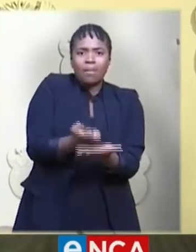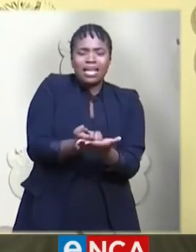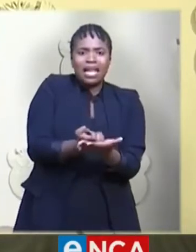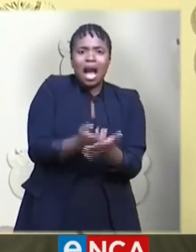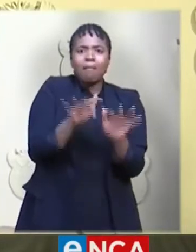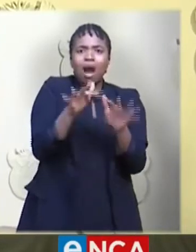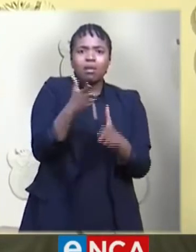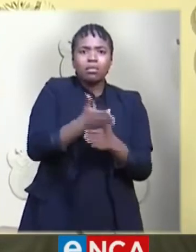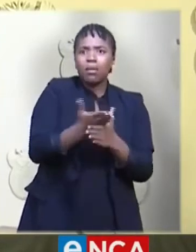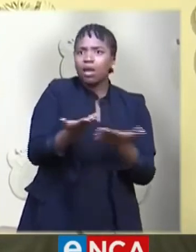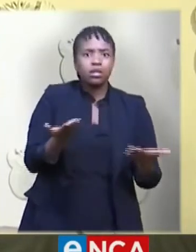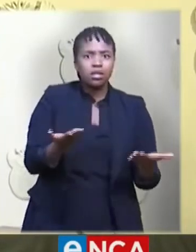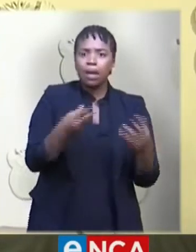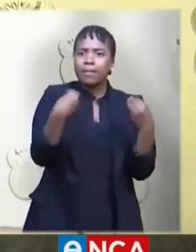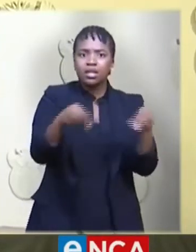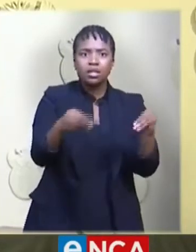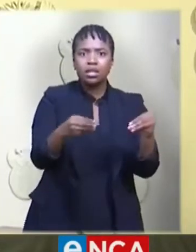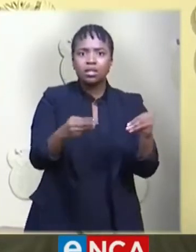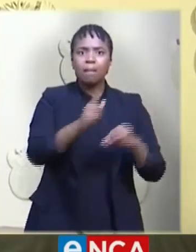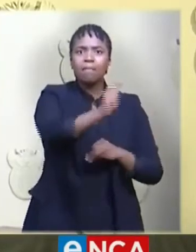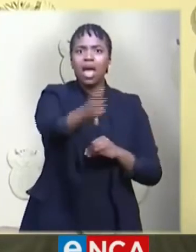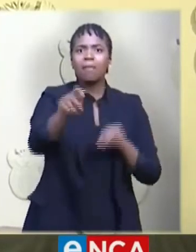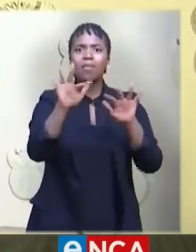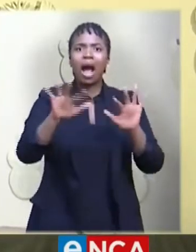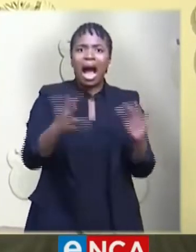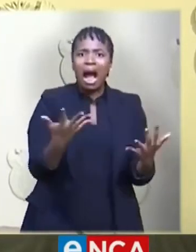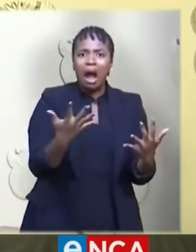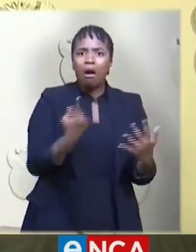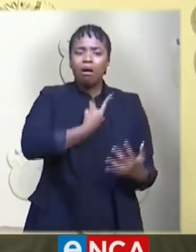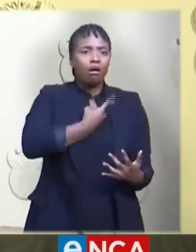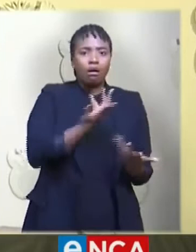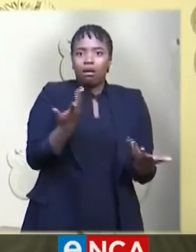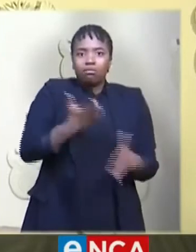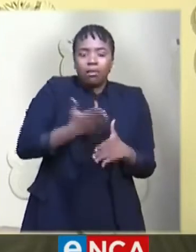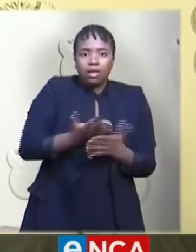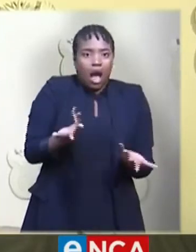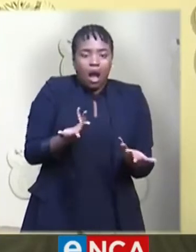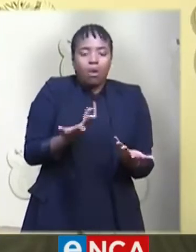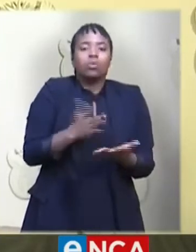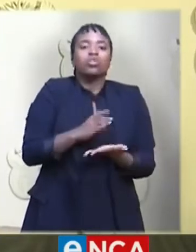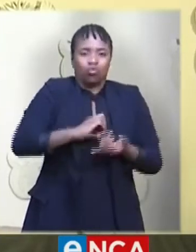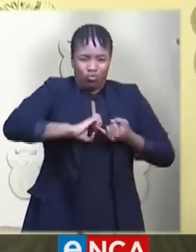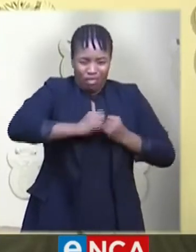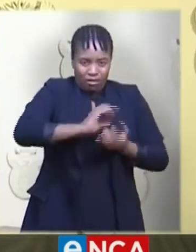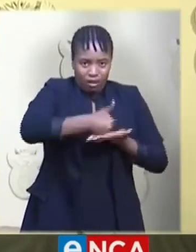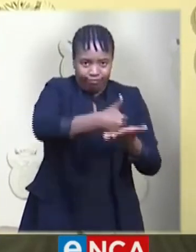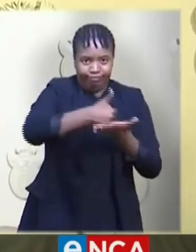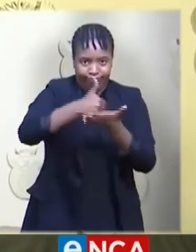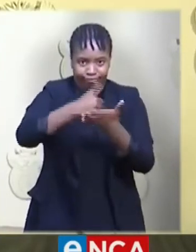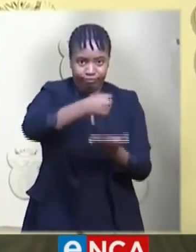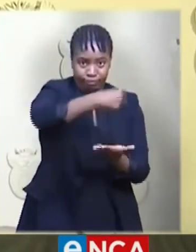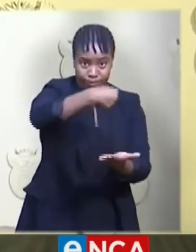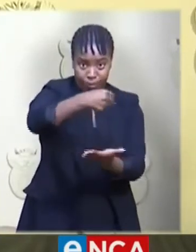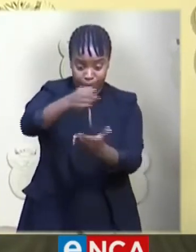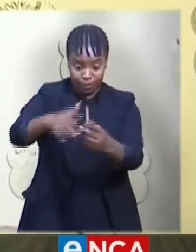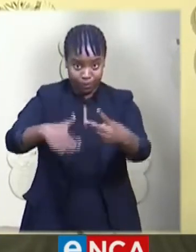to assist businesses and individuals affected by the pandemic. And thirdly,